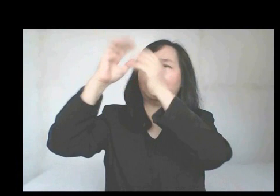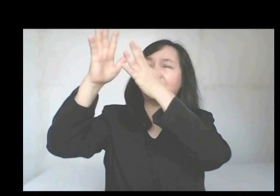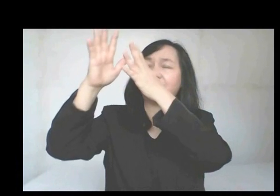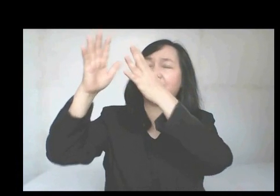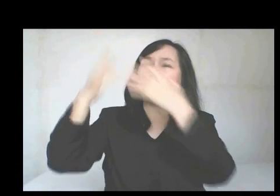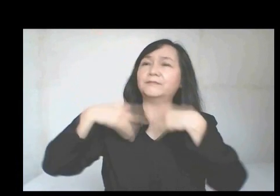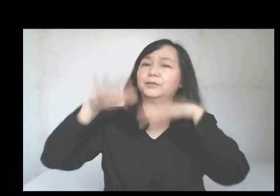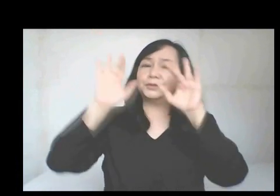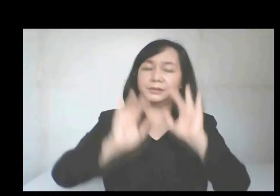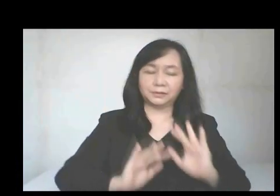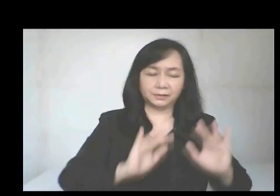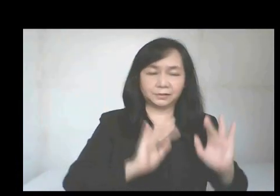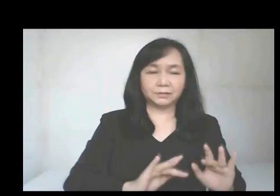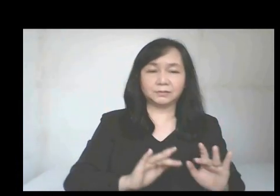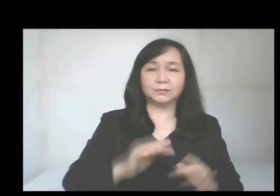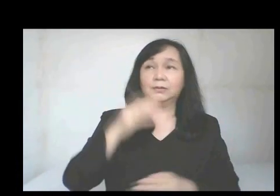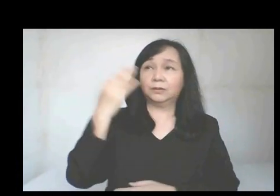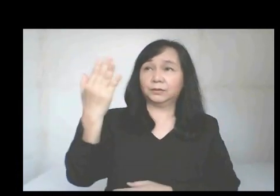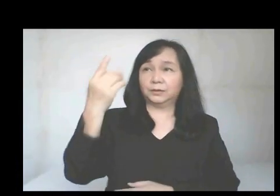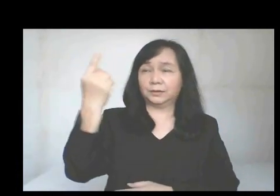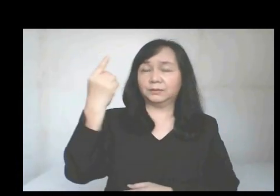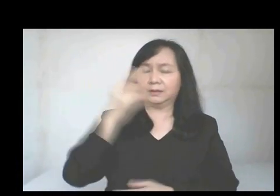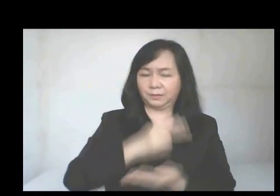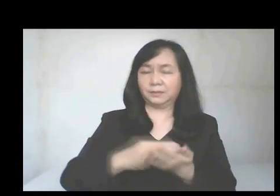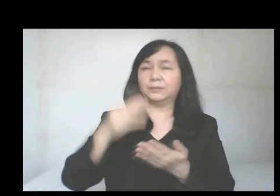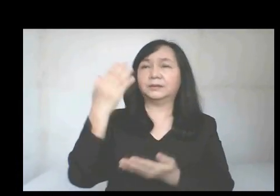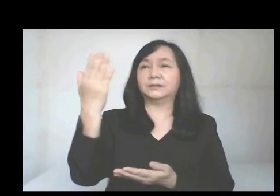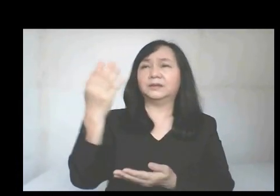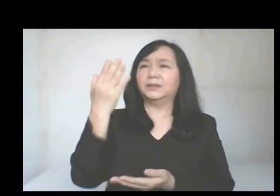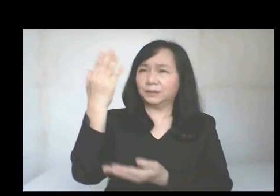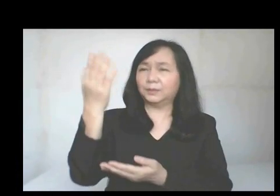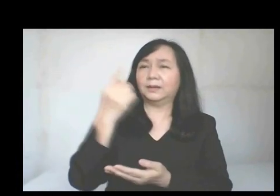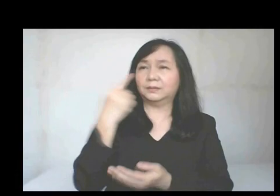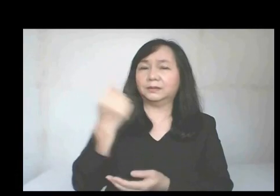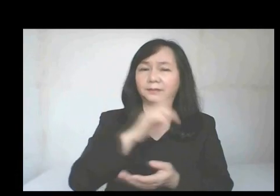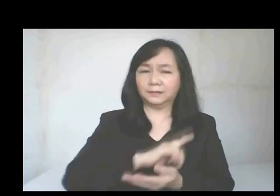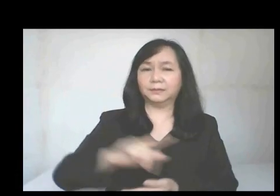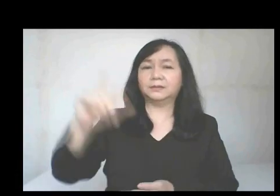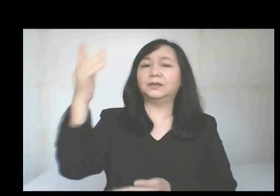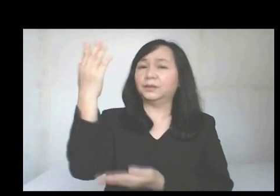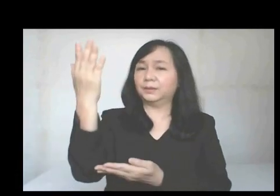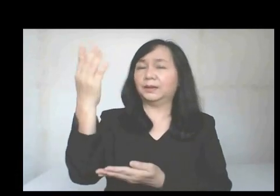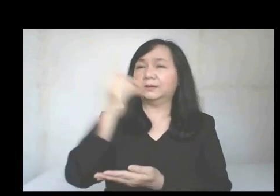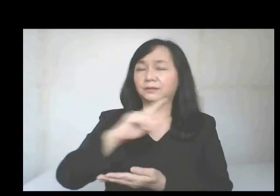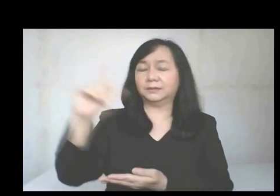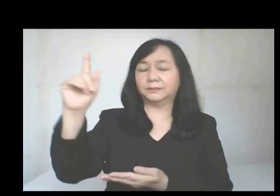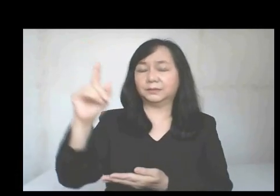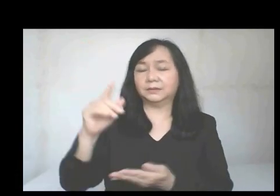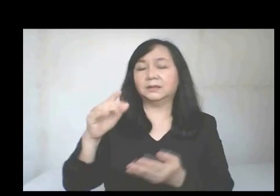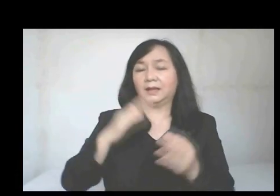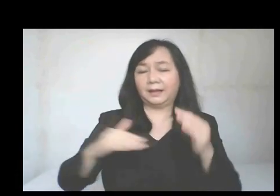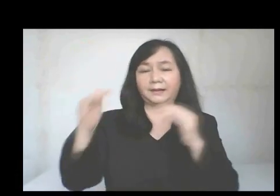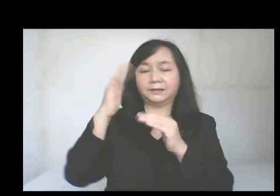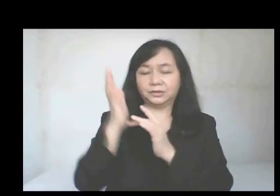Father. Have mercy on us. For you alone are the Holy One, you alone are the Lord, you alone